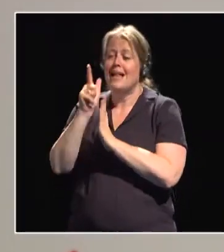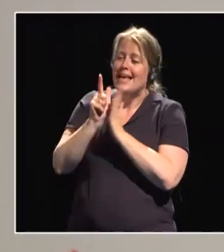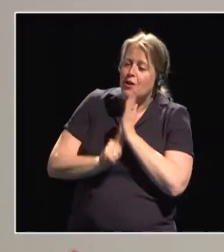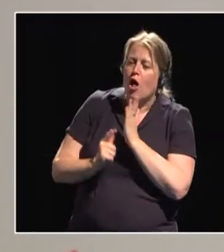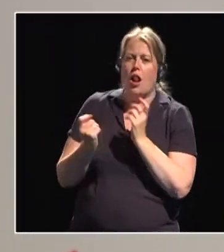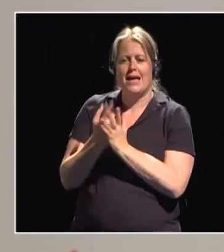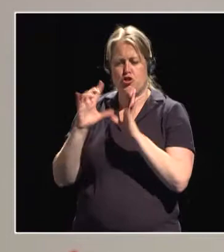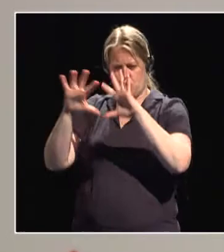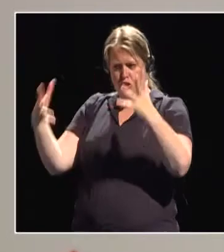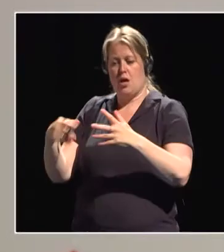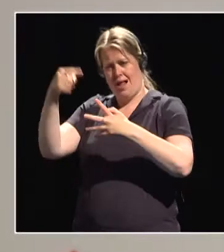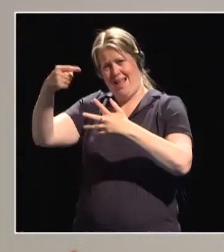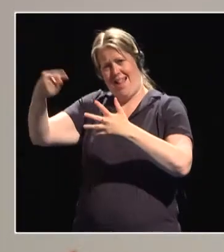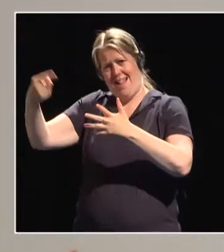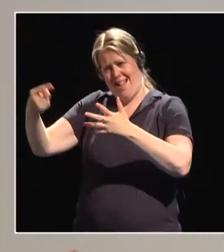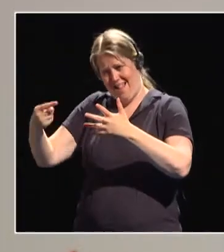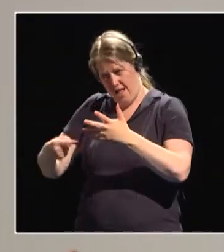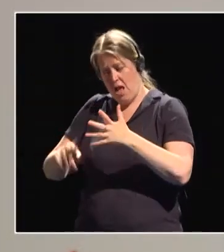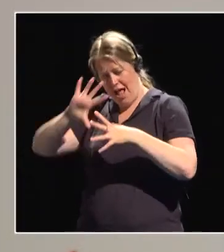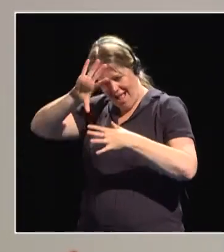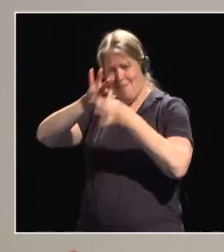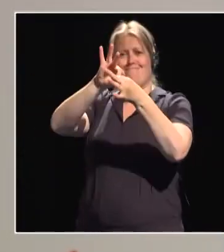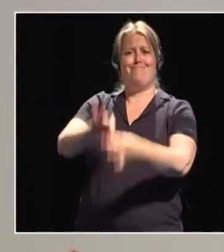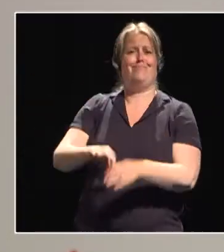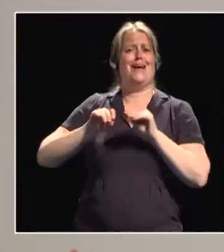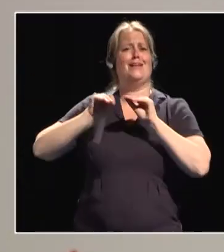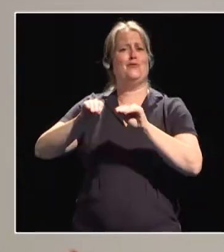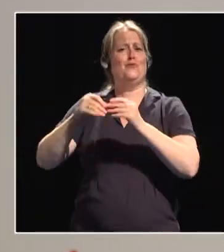indeed, all of them, they are educational issues.